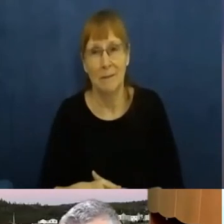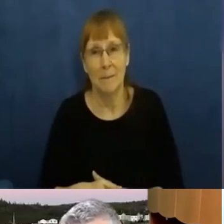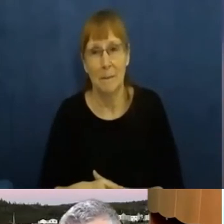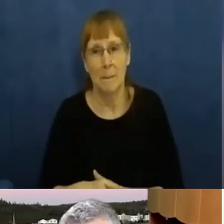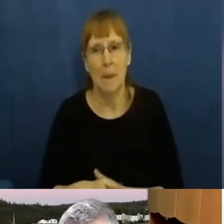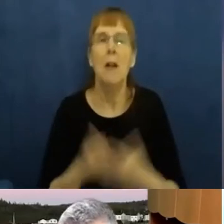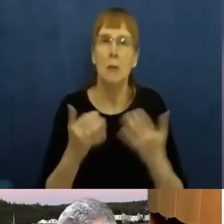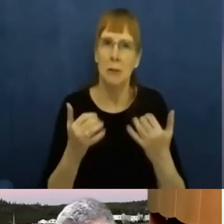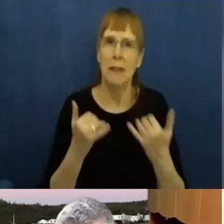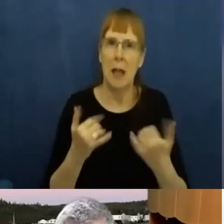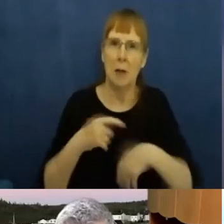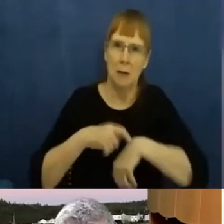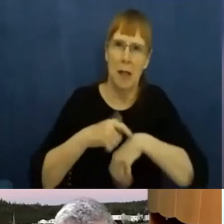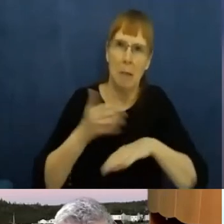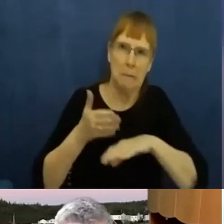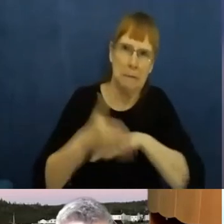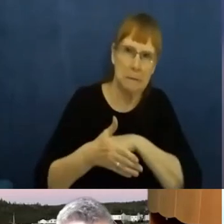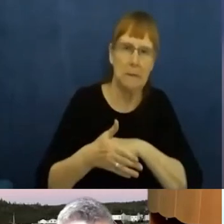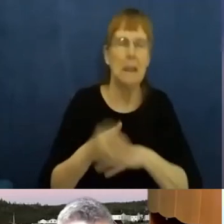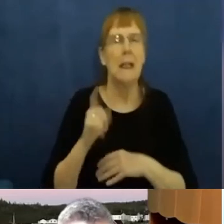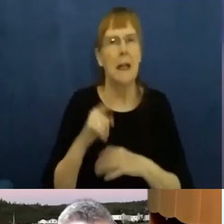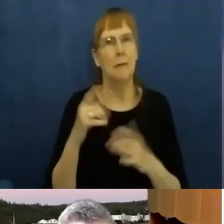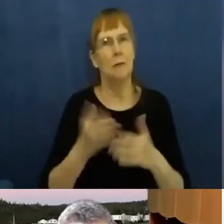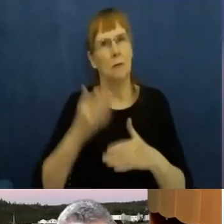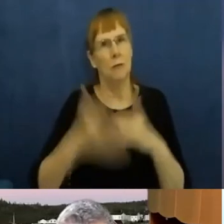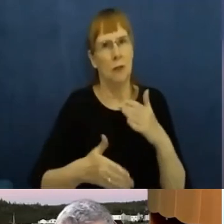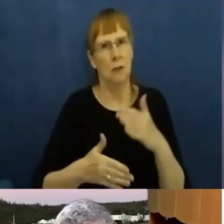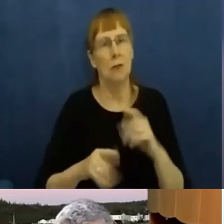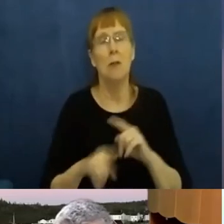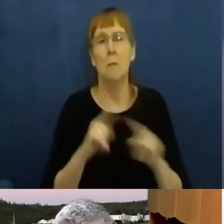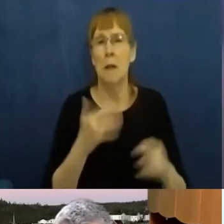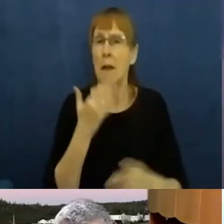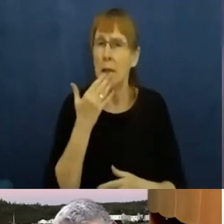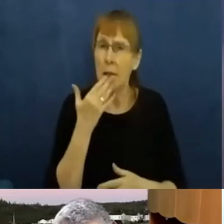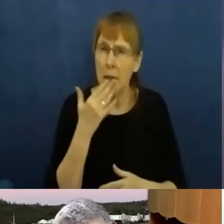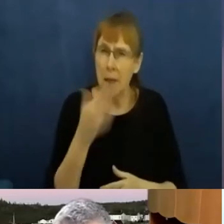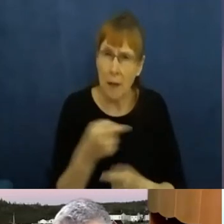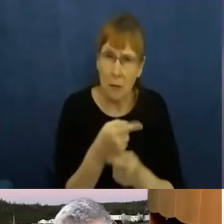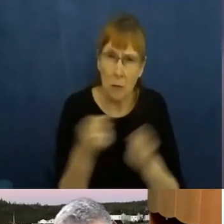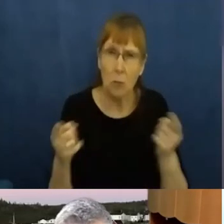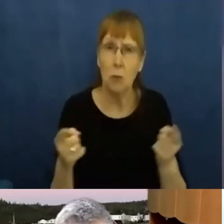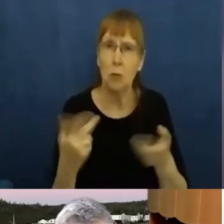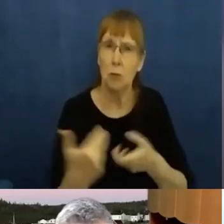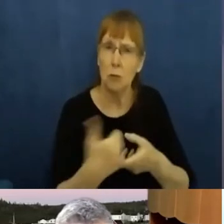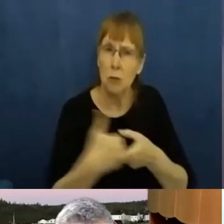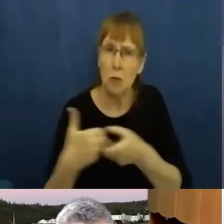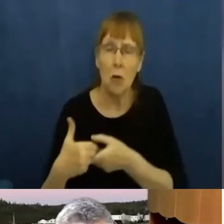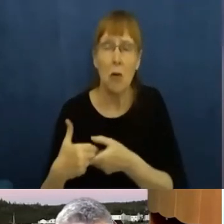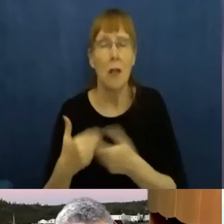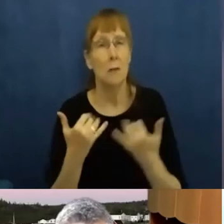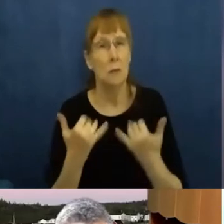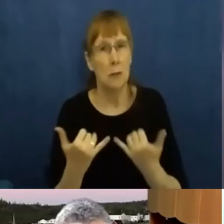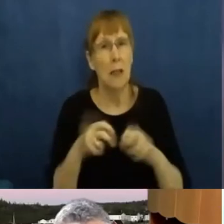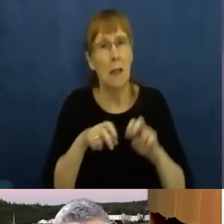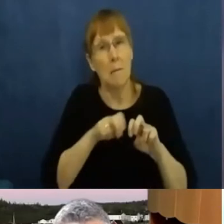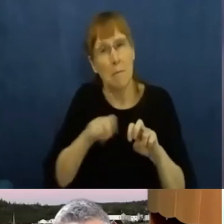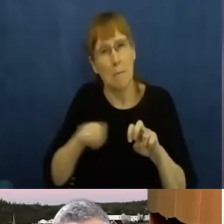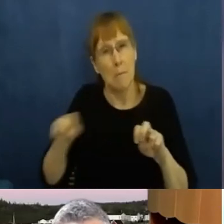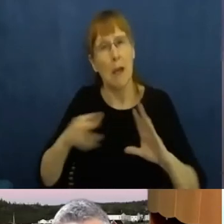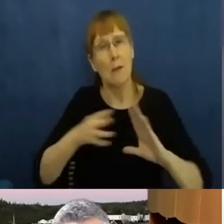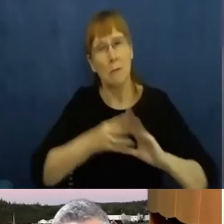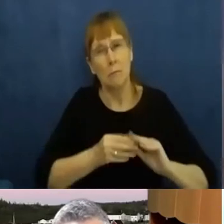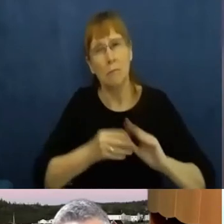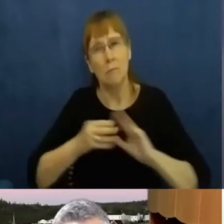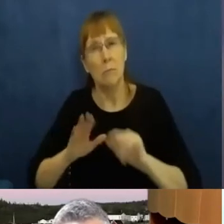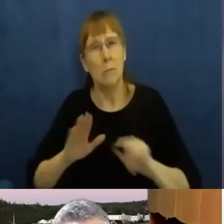I know we have gone over, we need to wrap this up. want to thank everybody for taking the time to be here with us today to offering your insights and